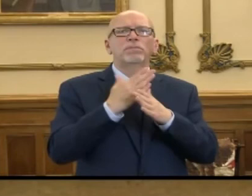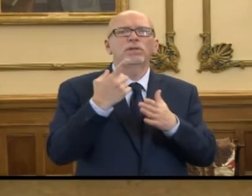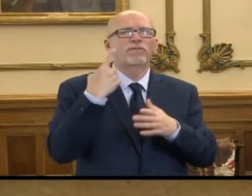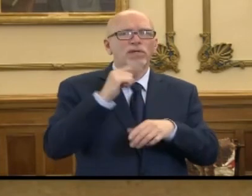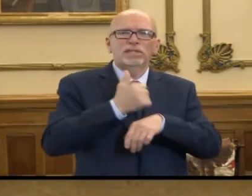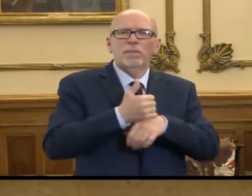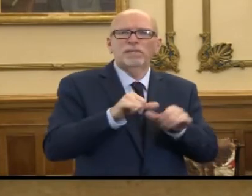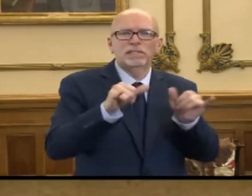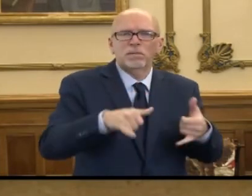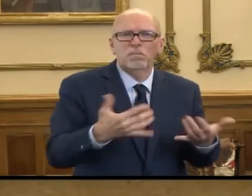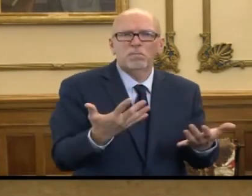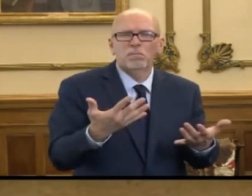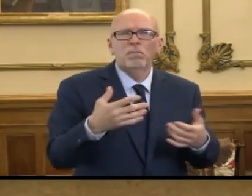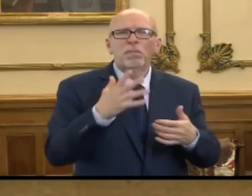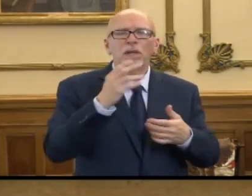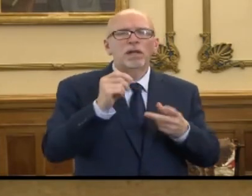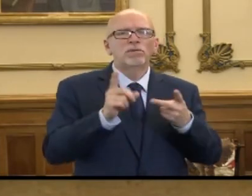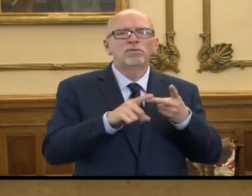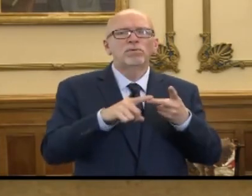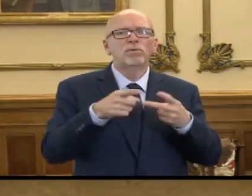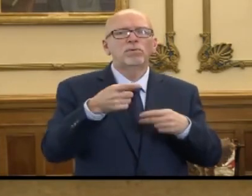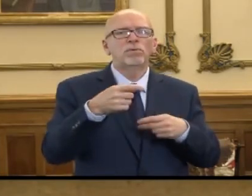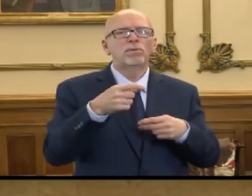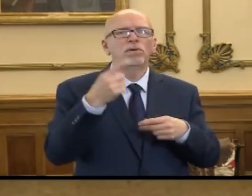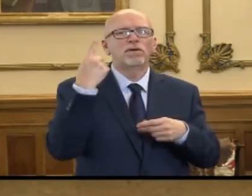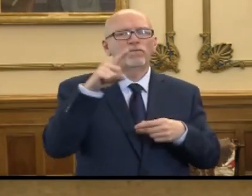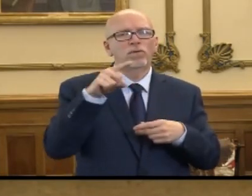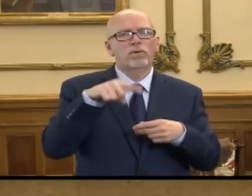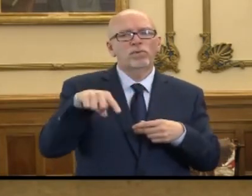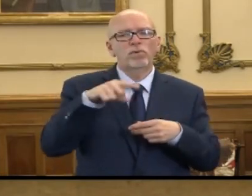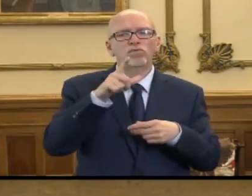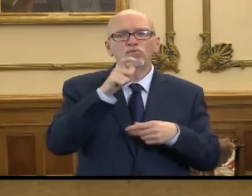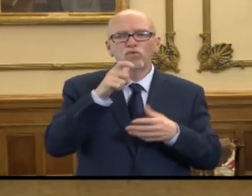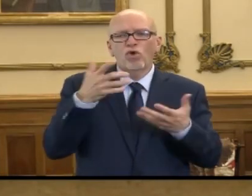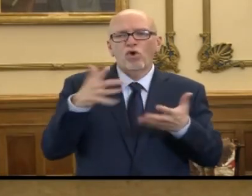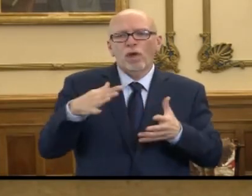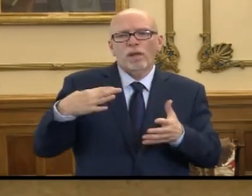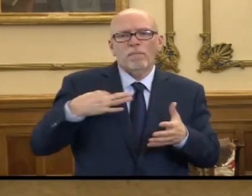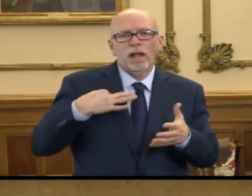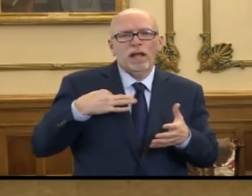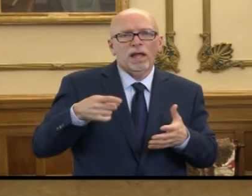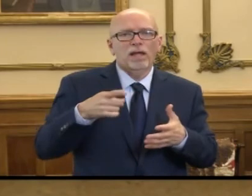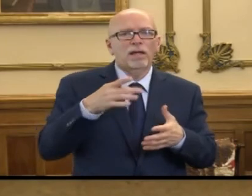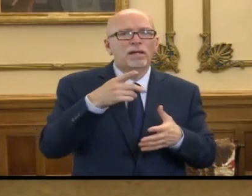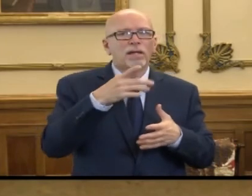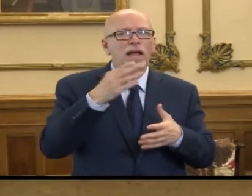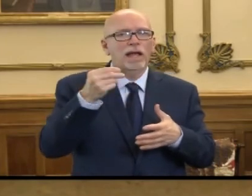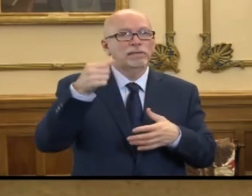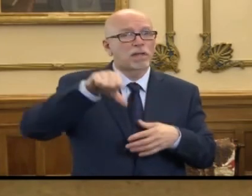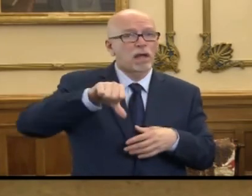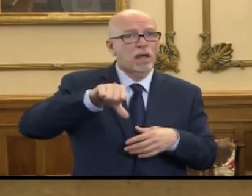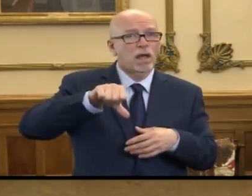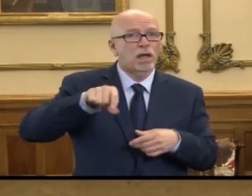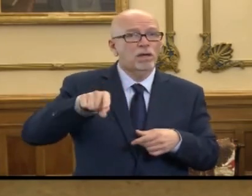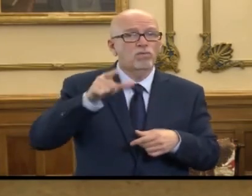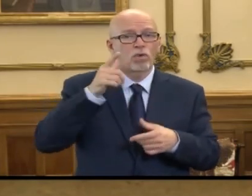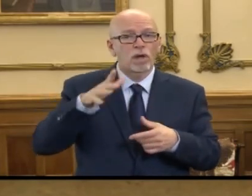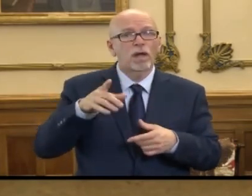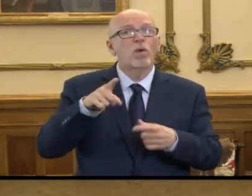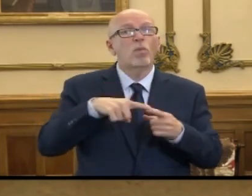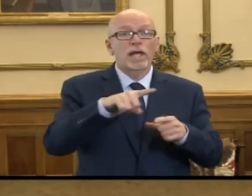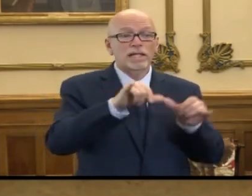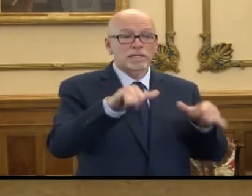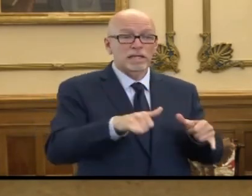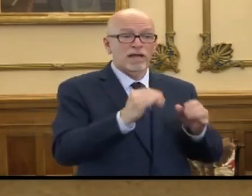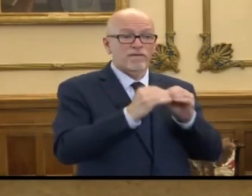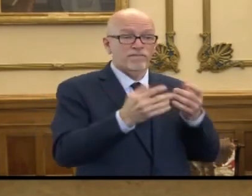setting that system up? And two, for those who have already applied and like you talked about been denied, once you have the